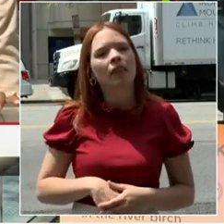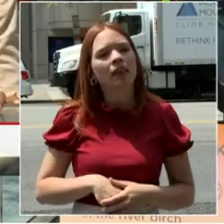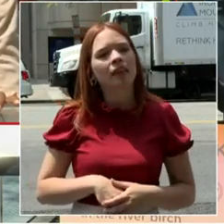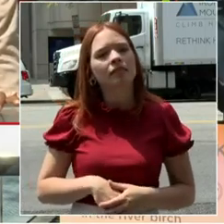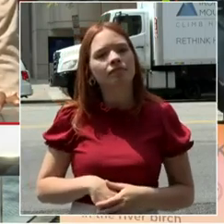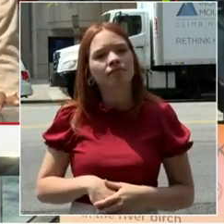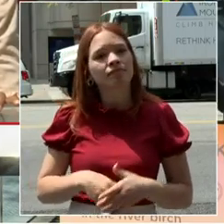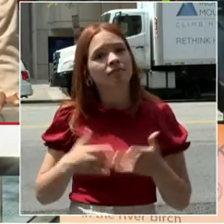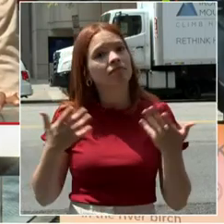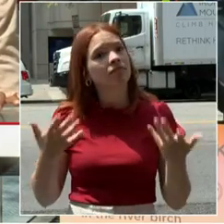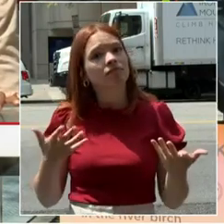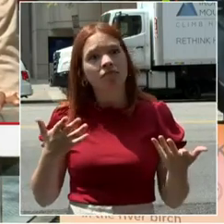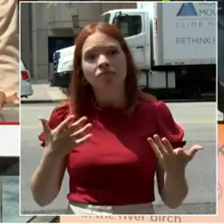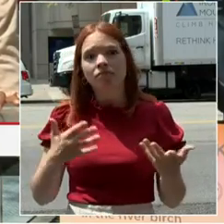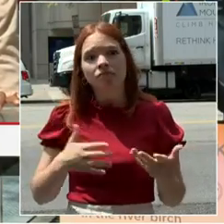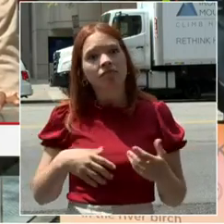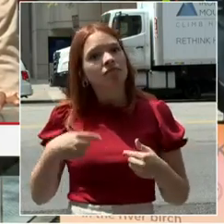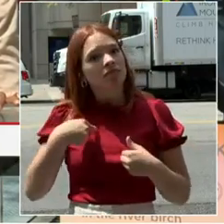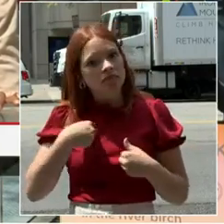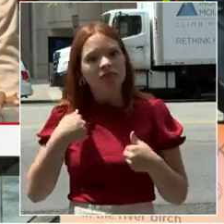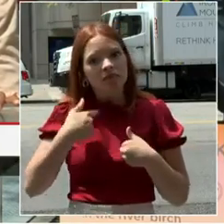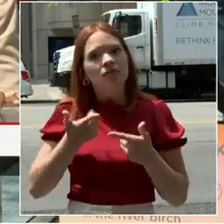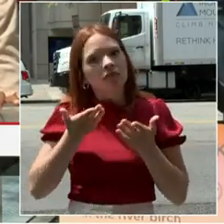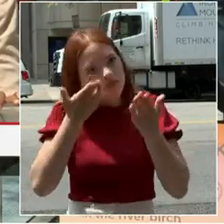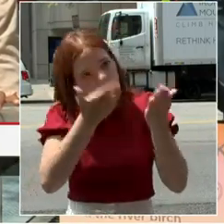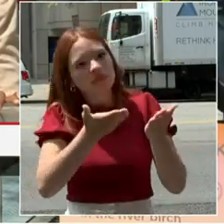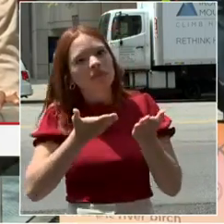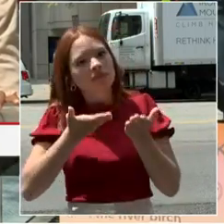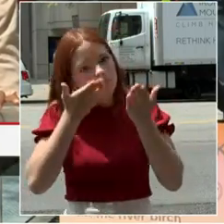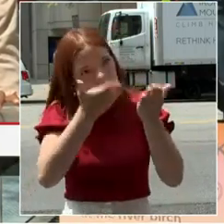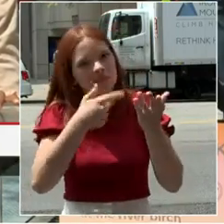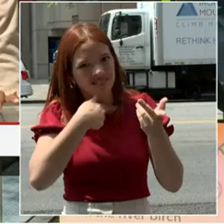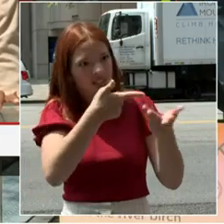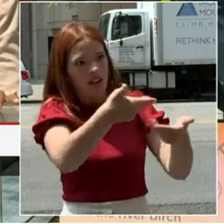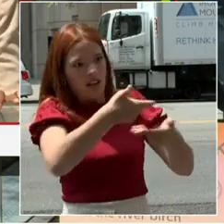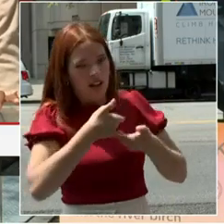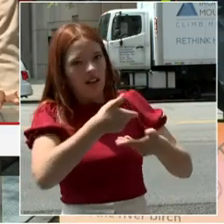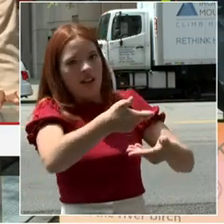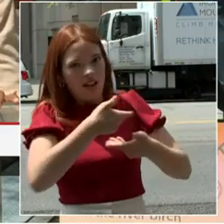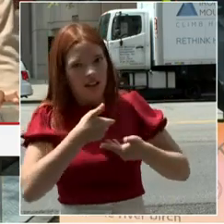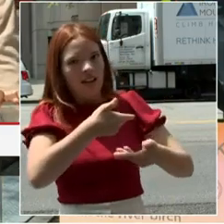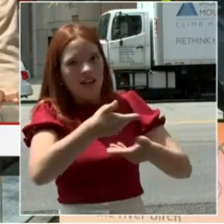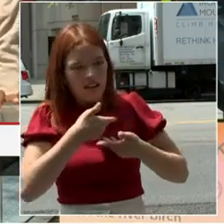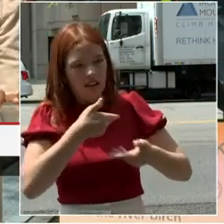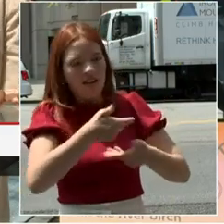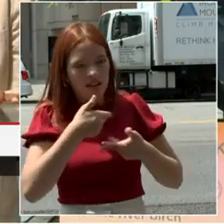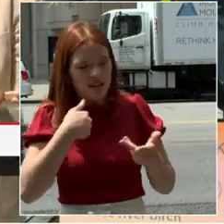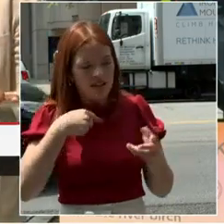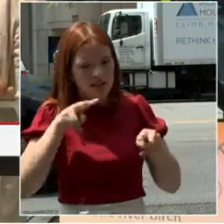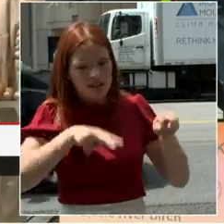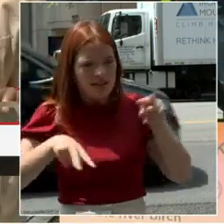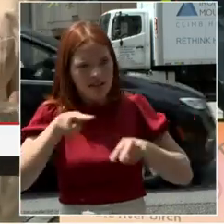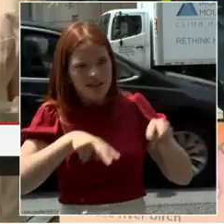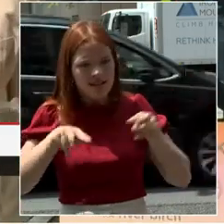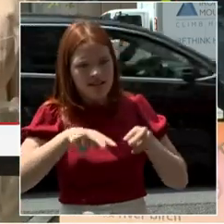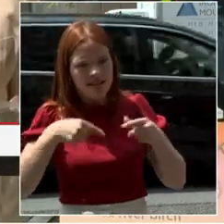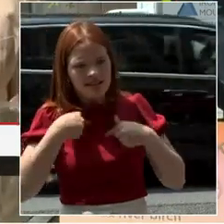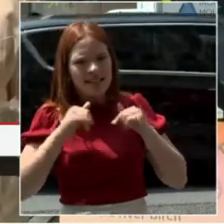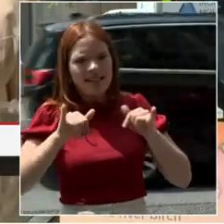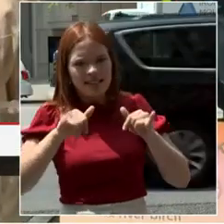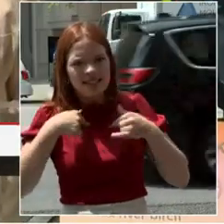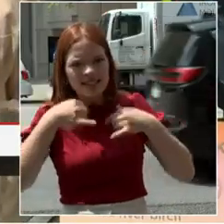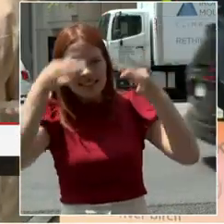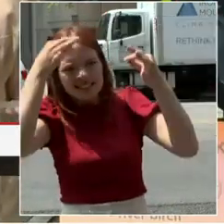my experience and my knowledge of what's needed across the city and make the very, very best decisions